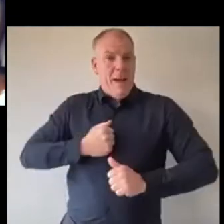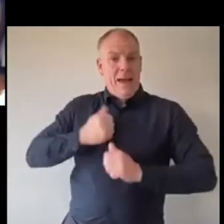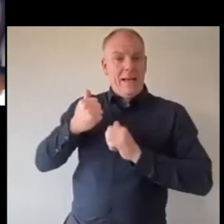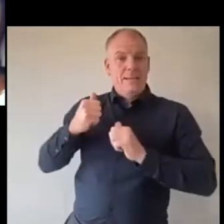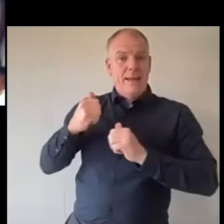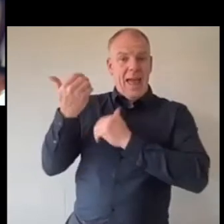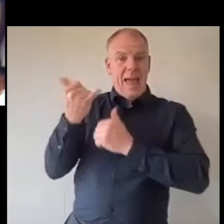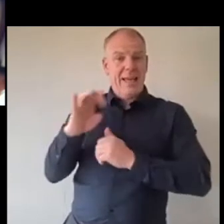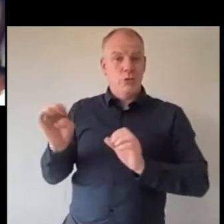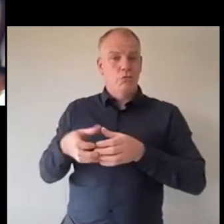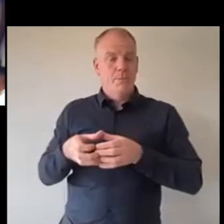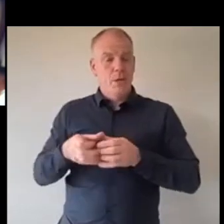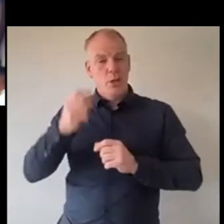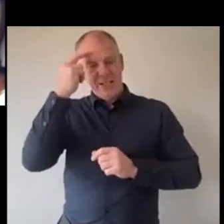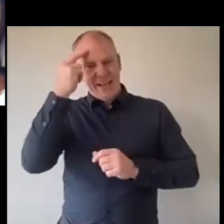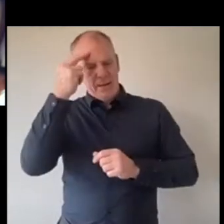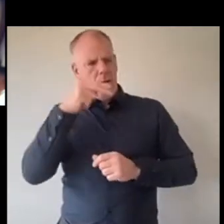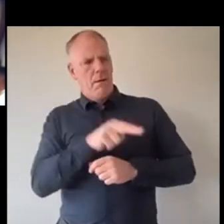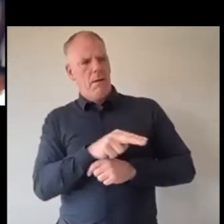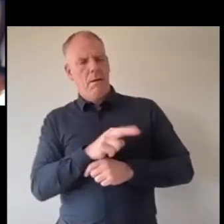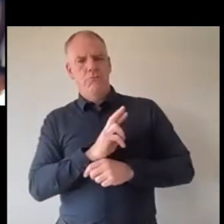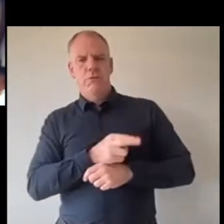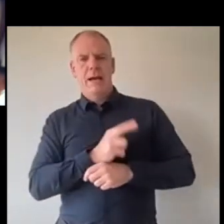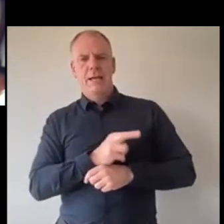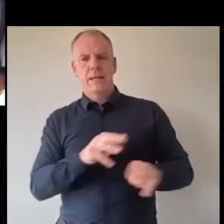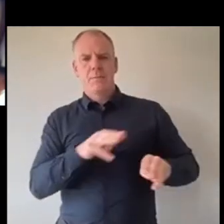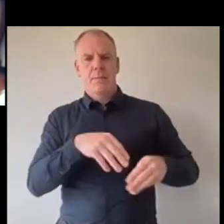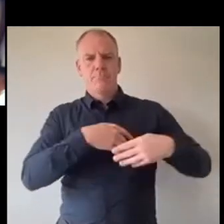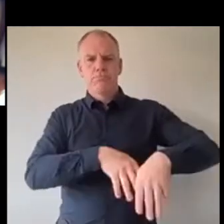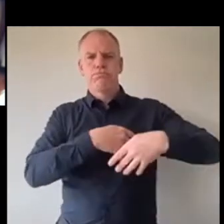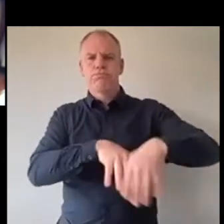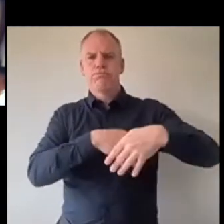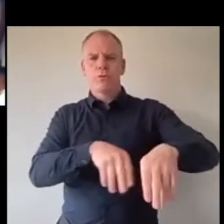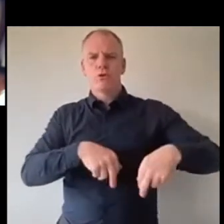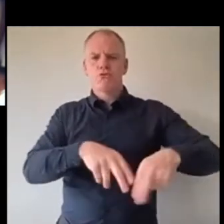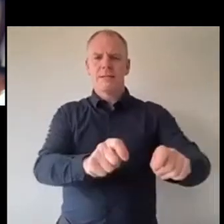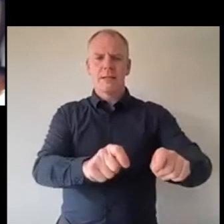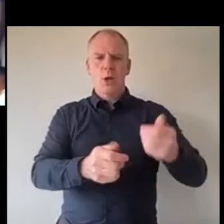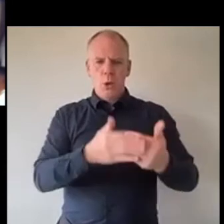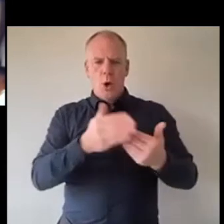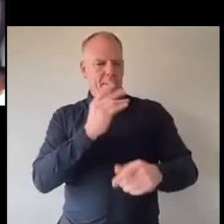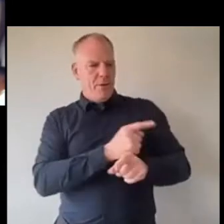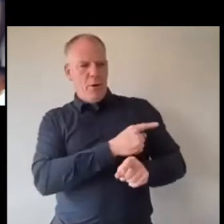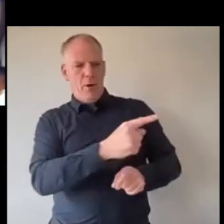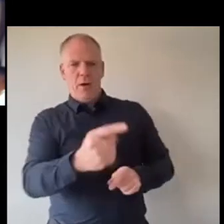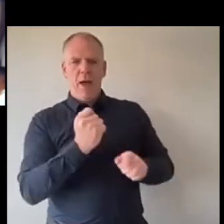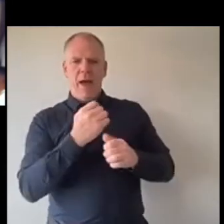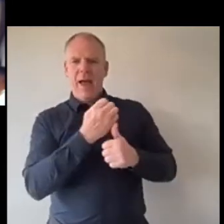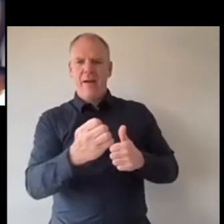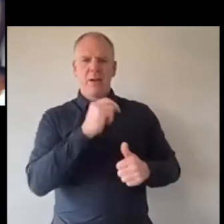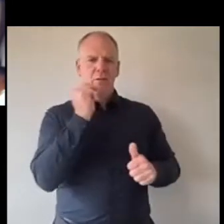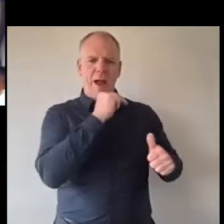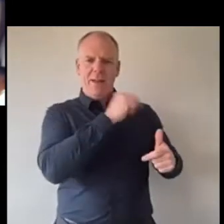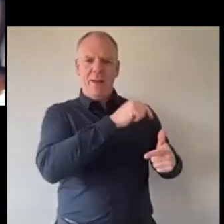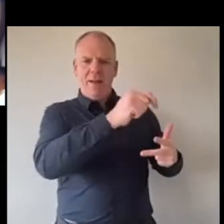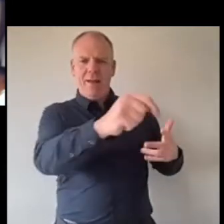realize well listen there was a reason people were taking the streets there was a reason young people were taking the streets every Friday and we have to start listening to